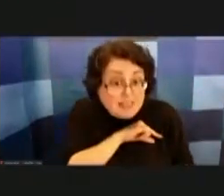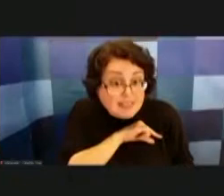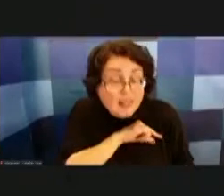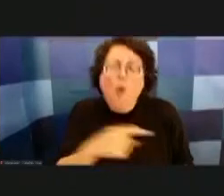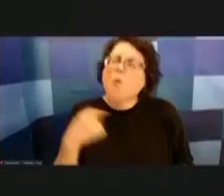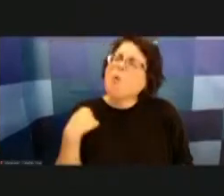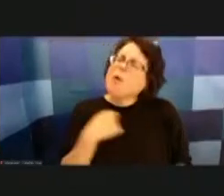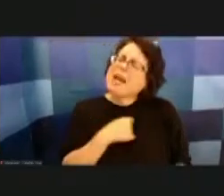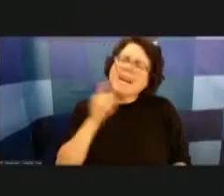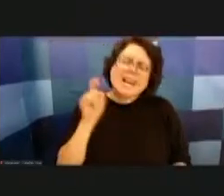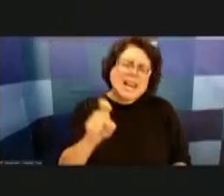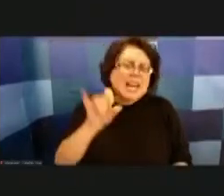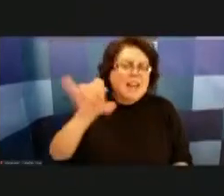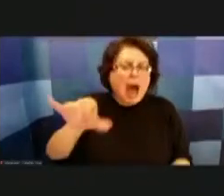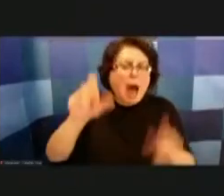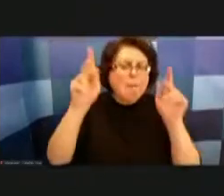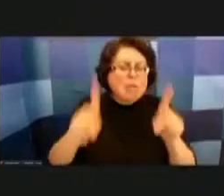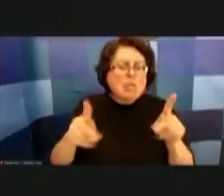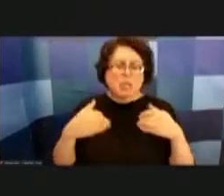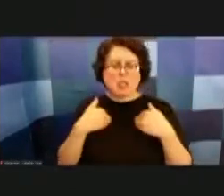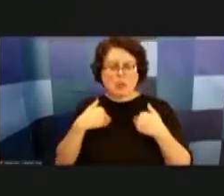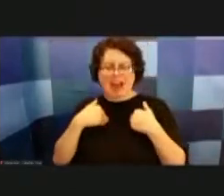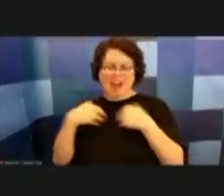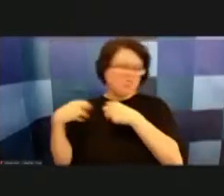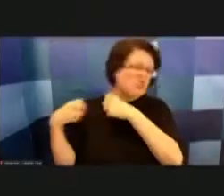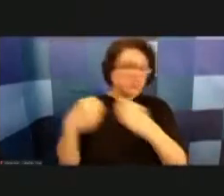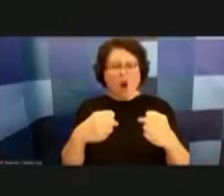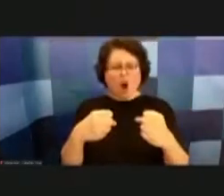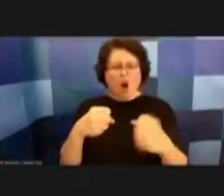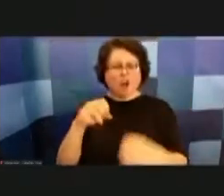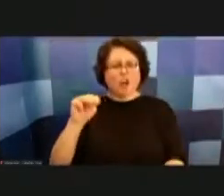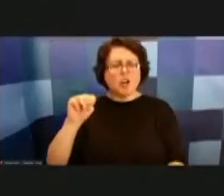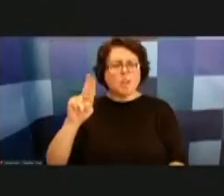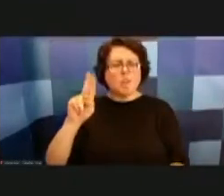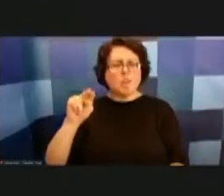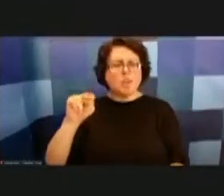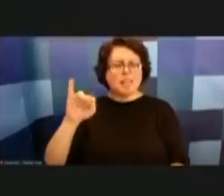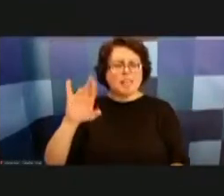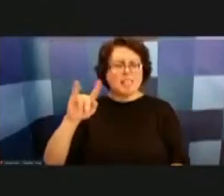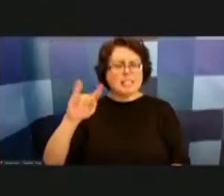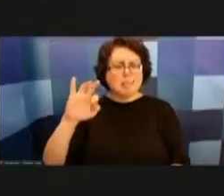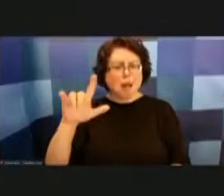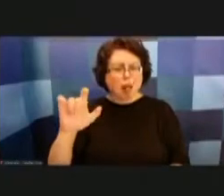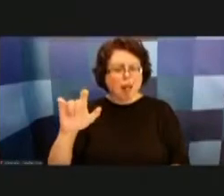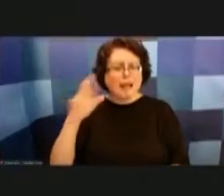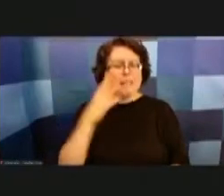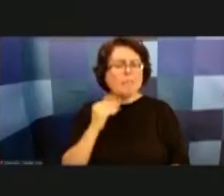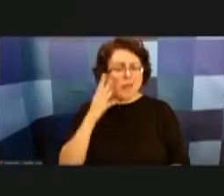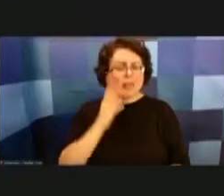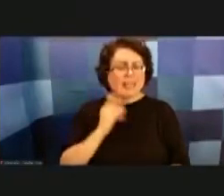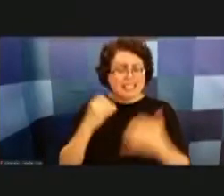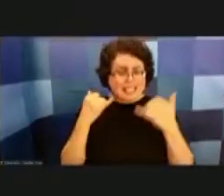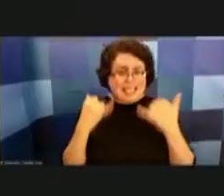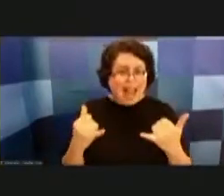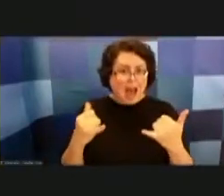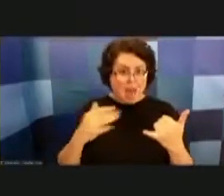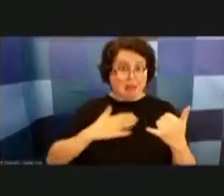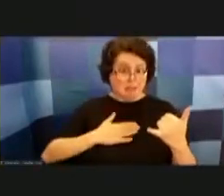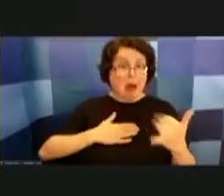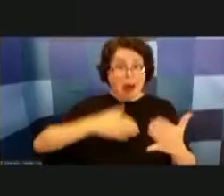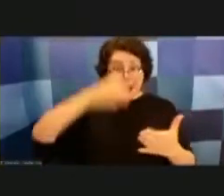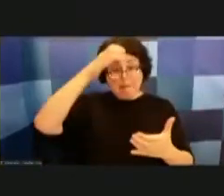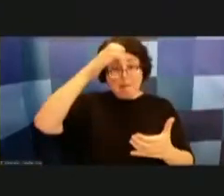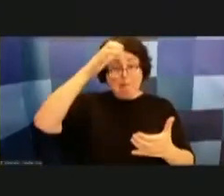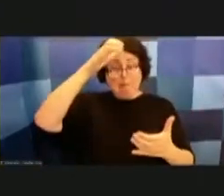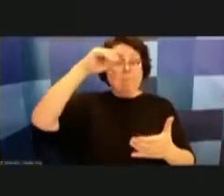record of municipal experience at this time that's my own personal belief but i said to say i'm i'm